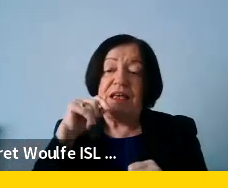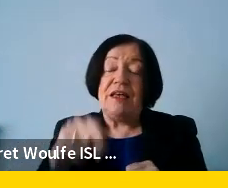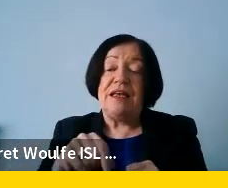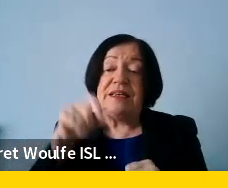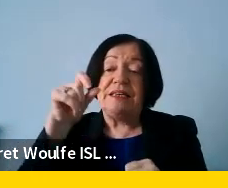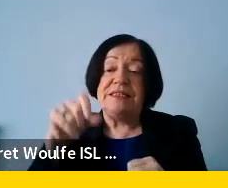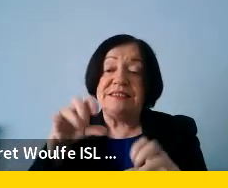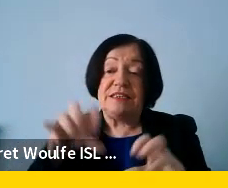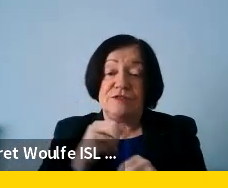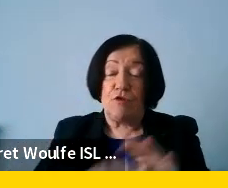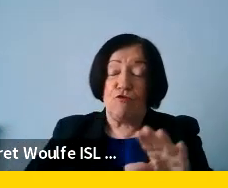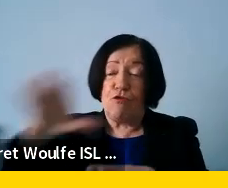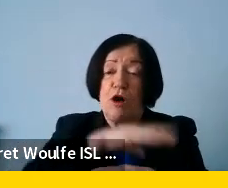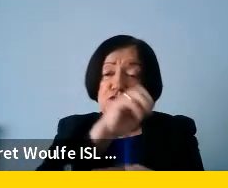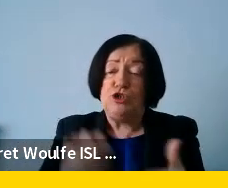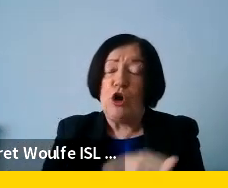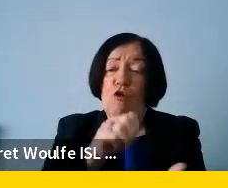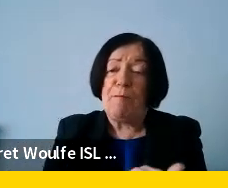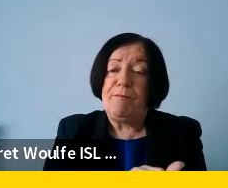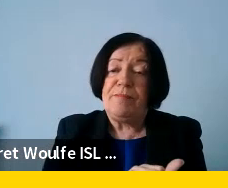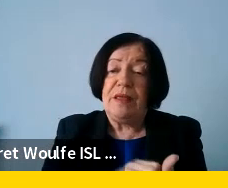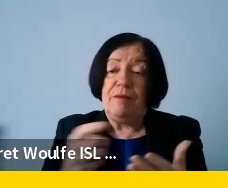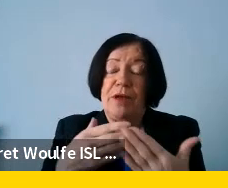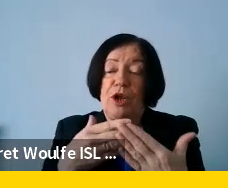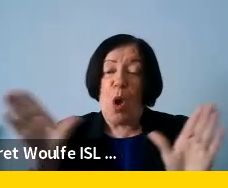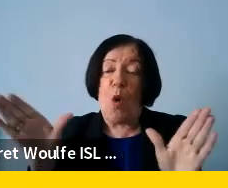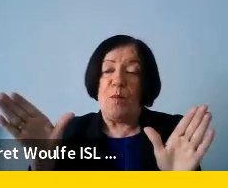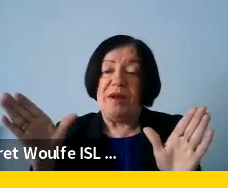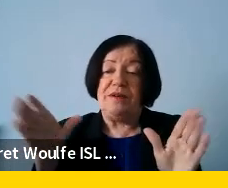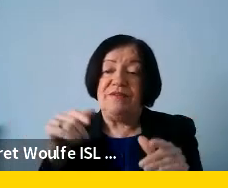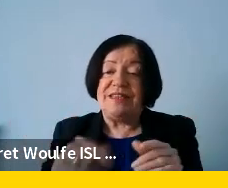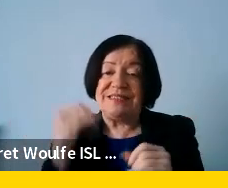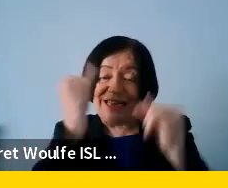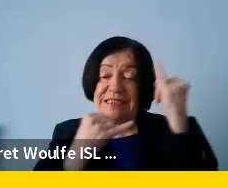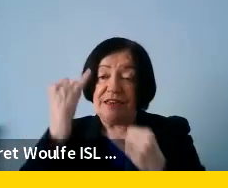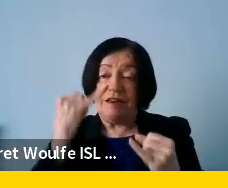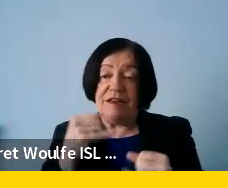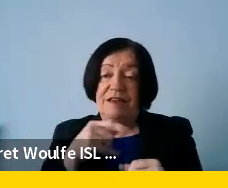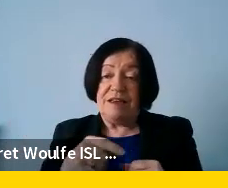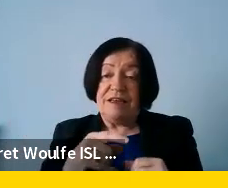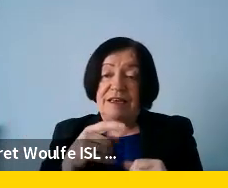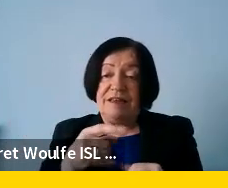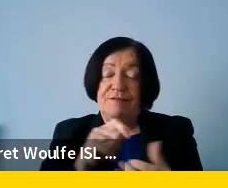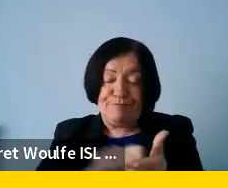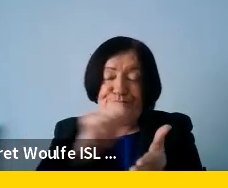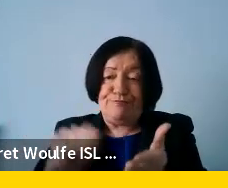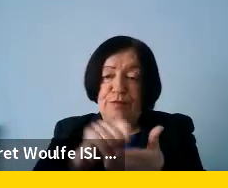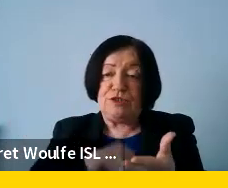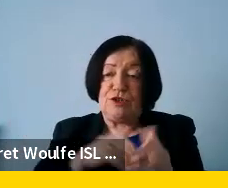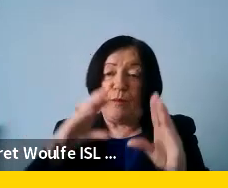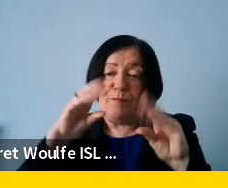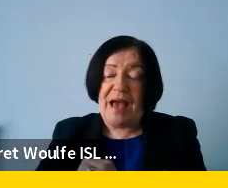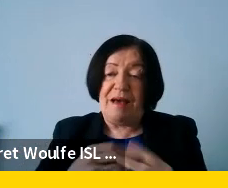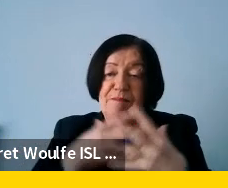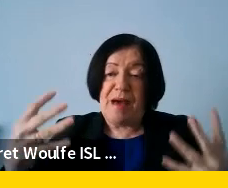Europe have been opened this initiative, which is basically a petition to ban mass